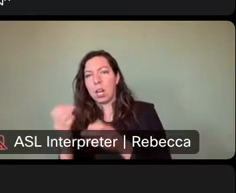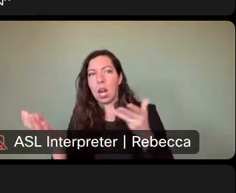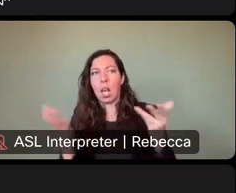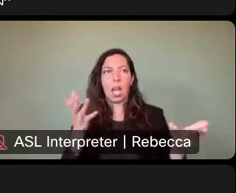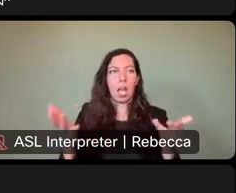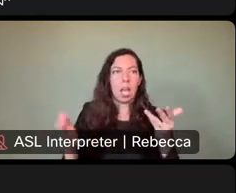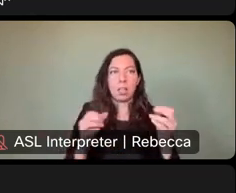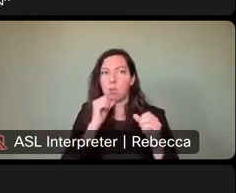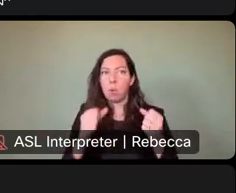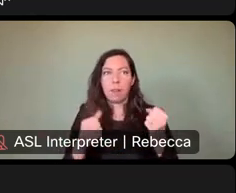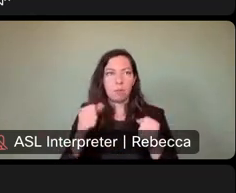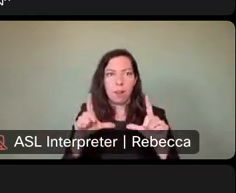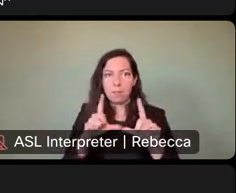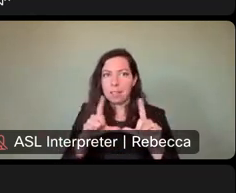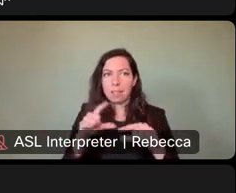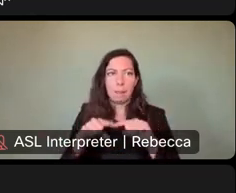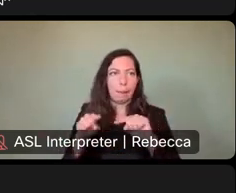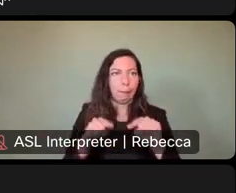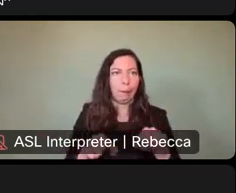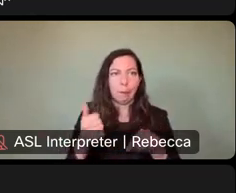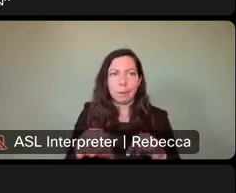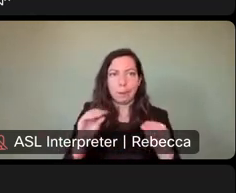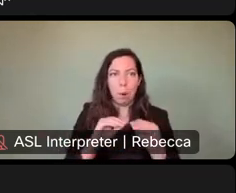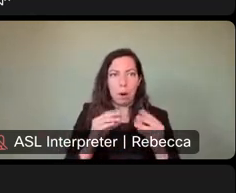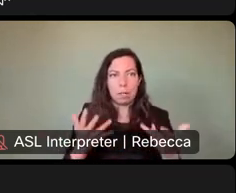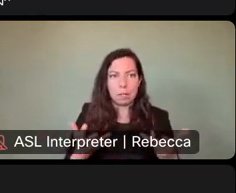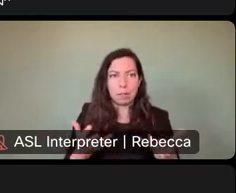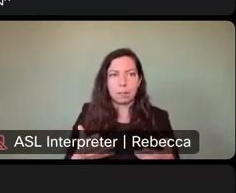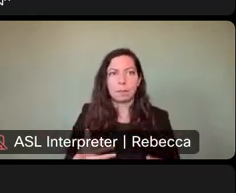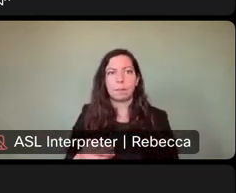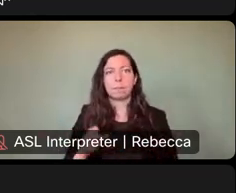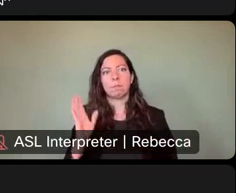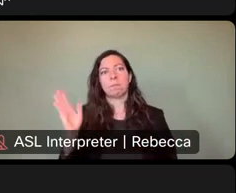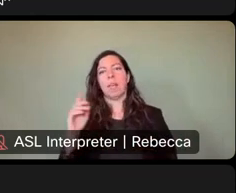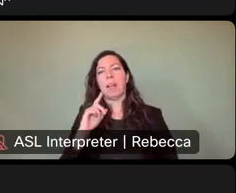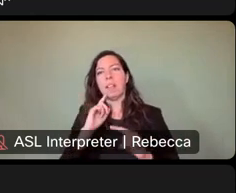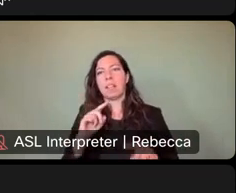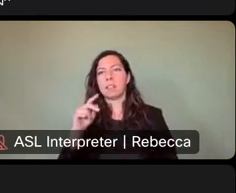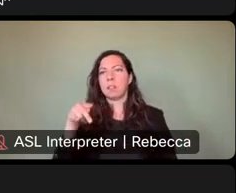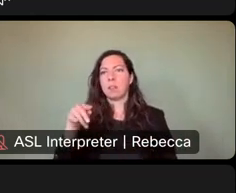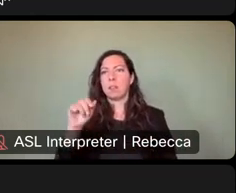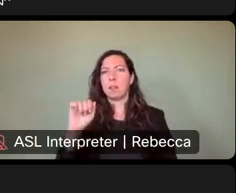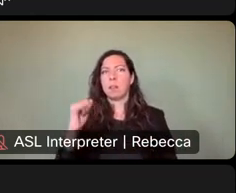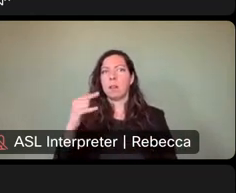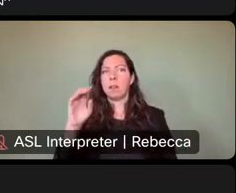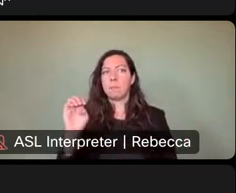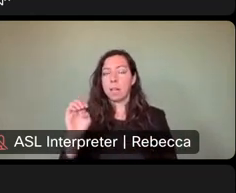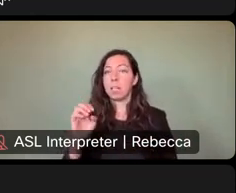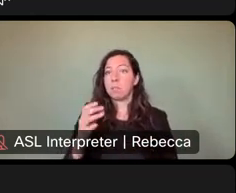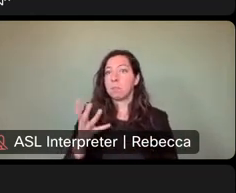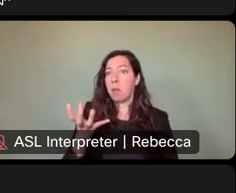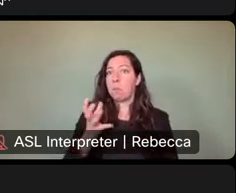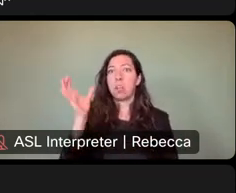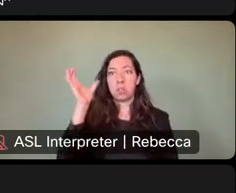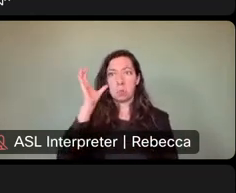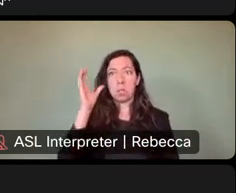residents off. Um, thank you. Go ahead. I'll go ahead. So page. We'd love to hear your thoughts on that. Um, we